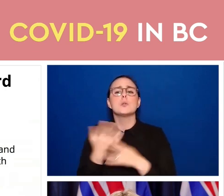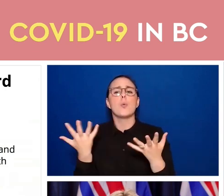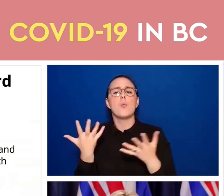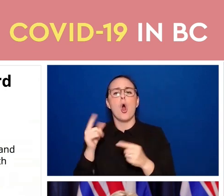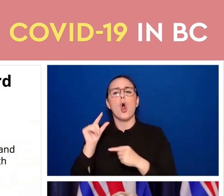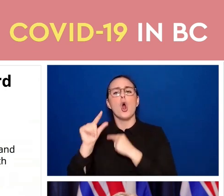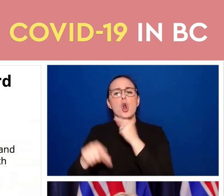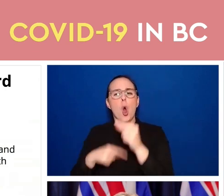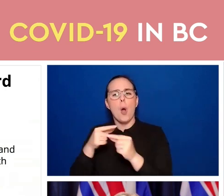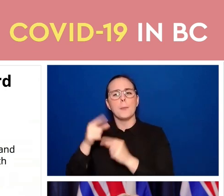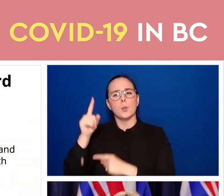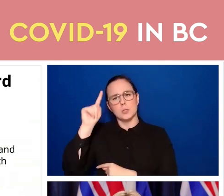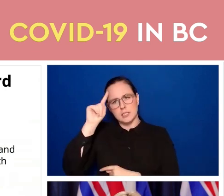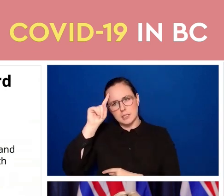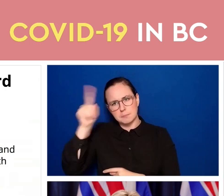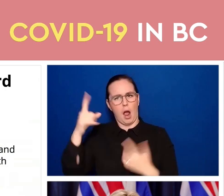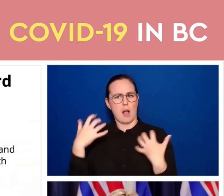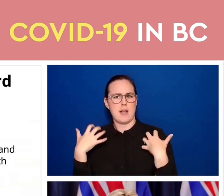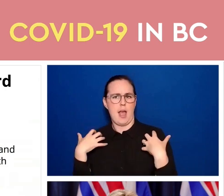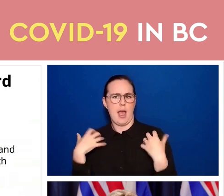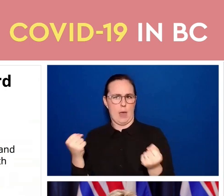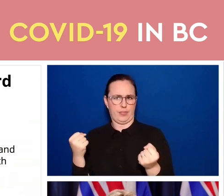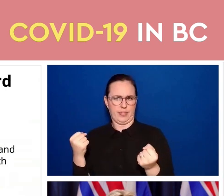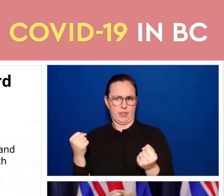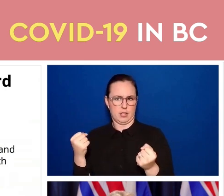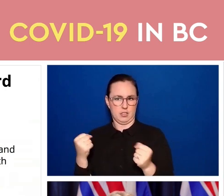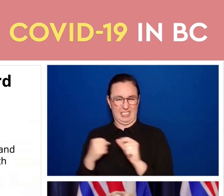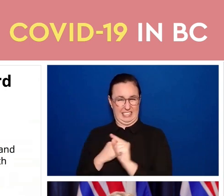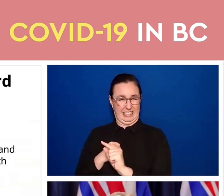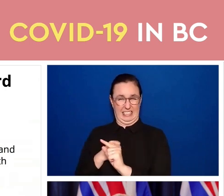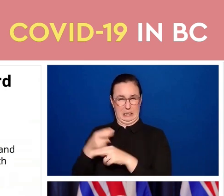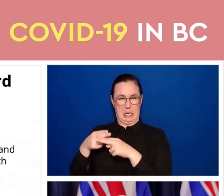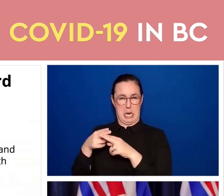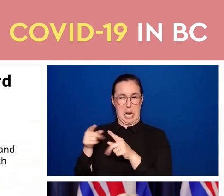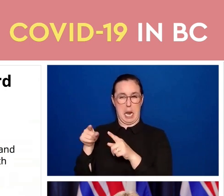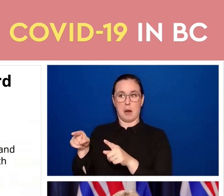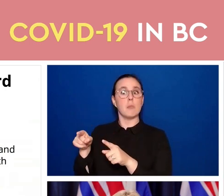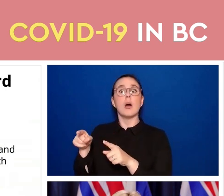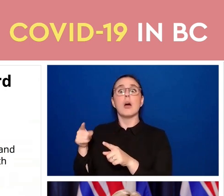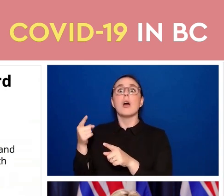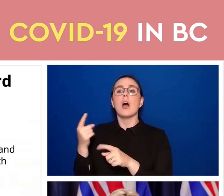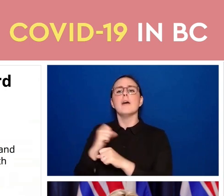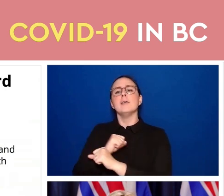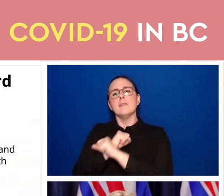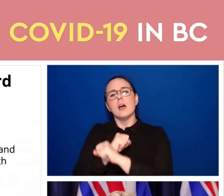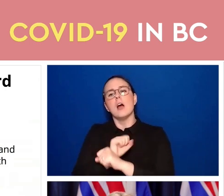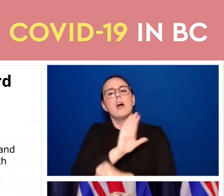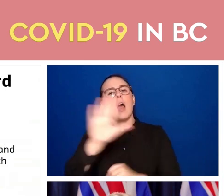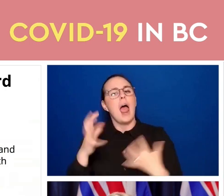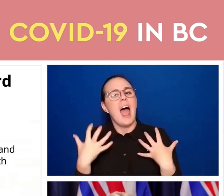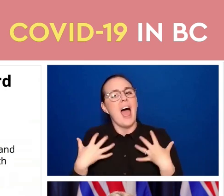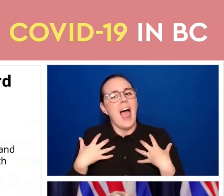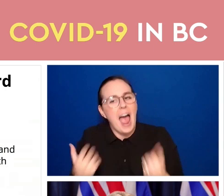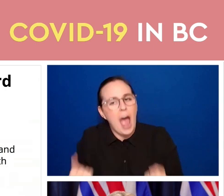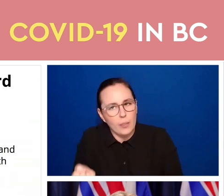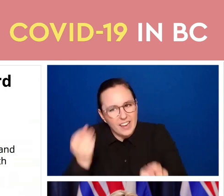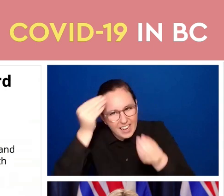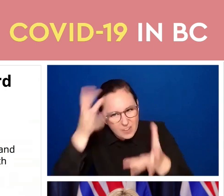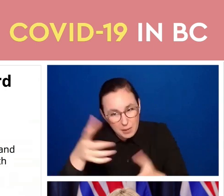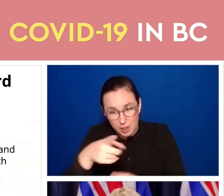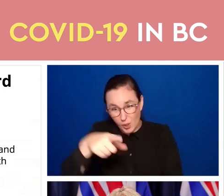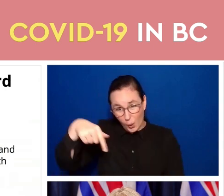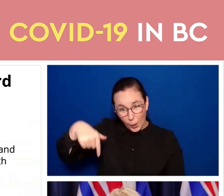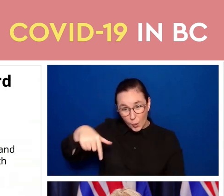criteria for ensuring privacy and security. It uses the these QR codes to keep a copy of your record